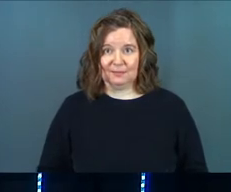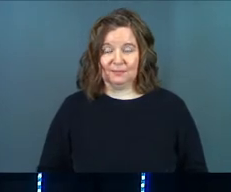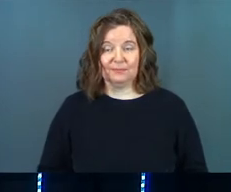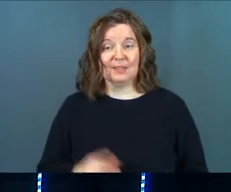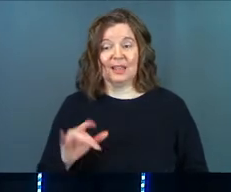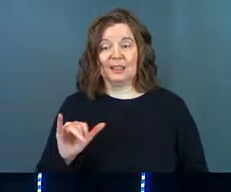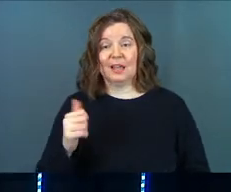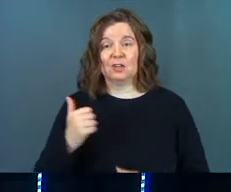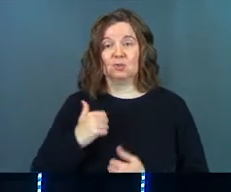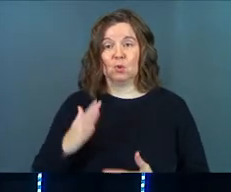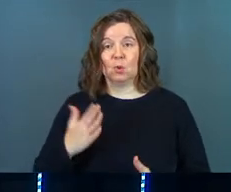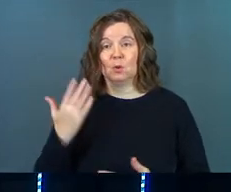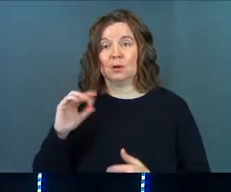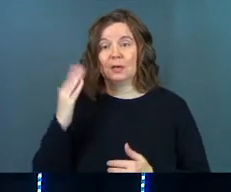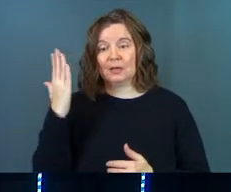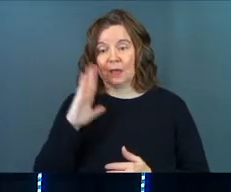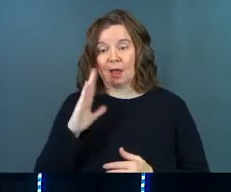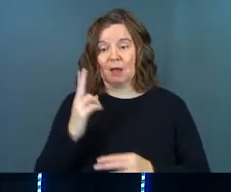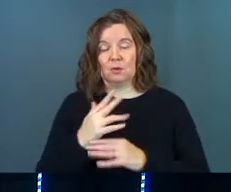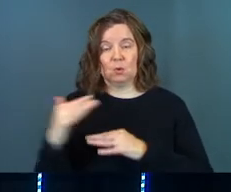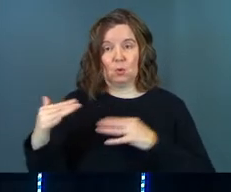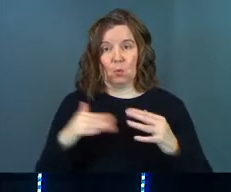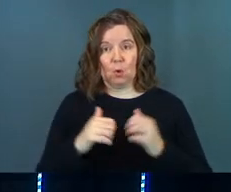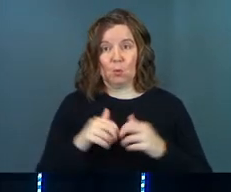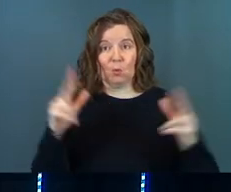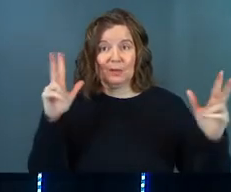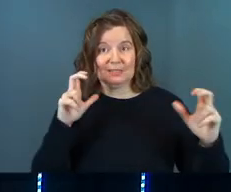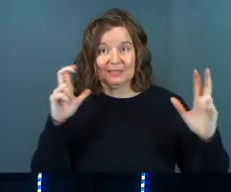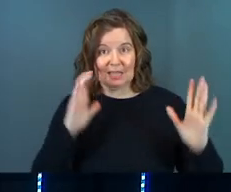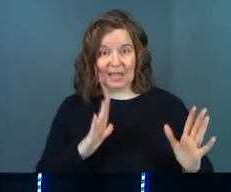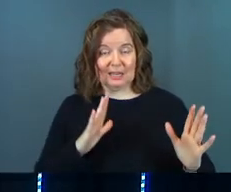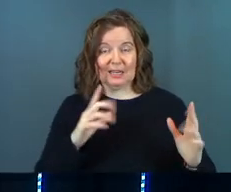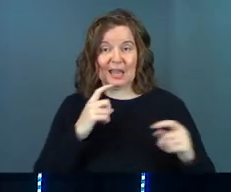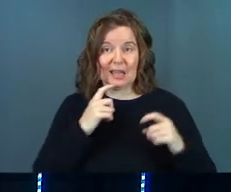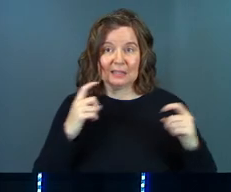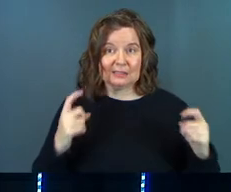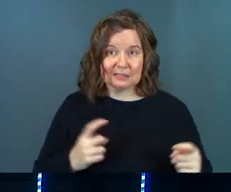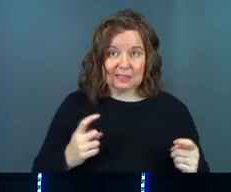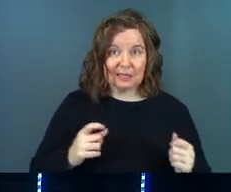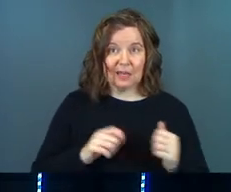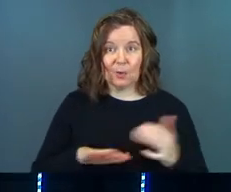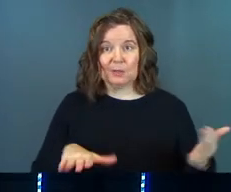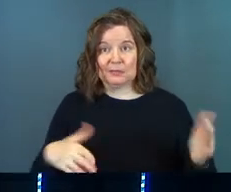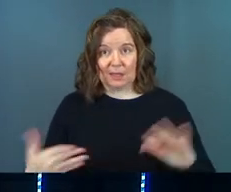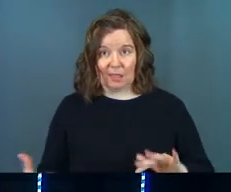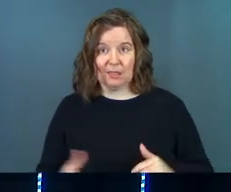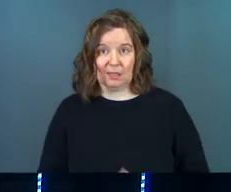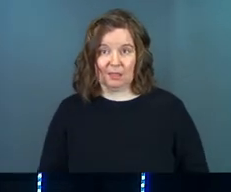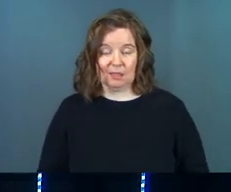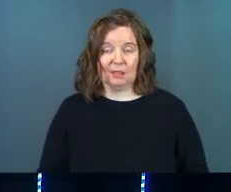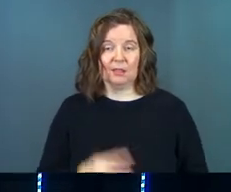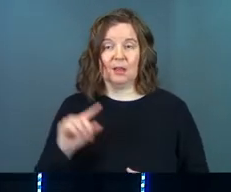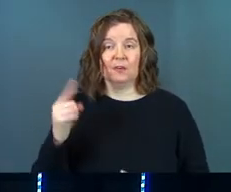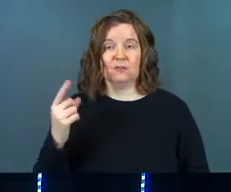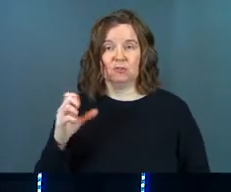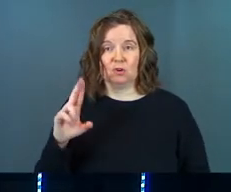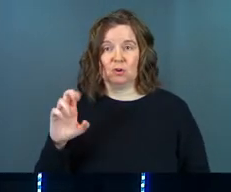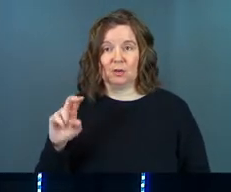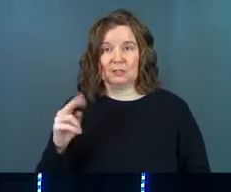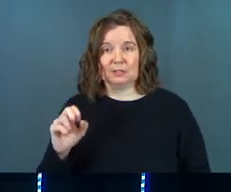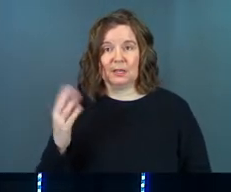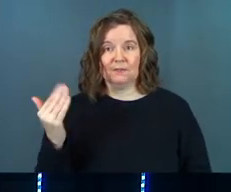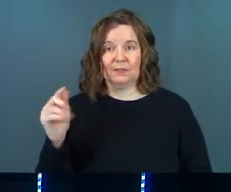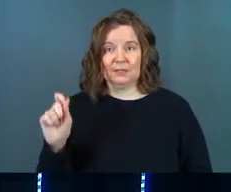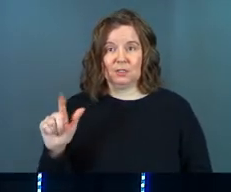And just like a soldier, God wages war with Satan and sin and with death. 1 Corinthians 15,